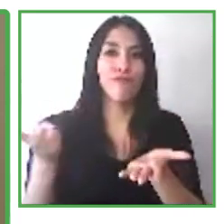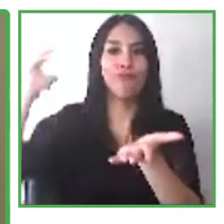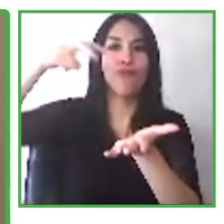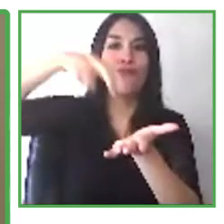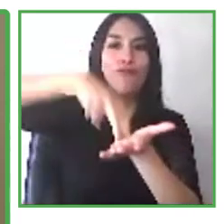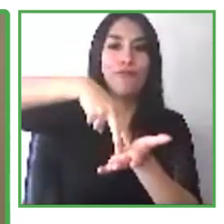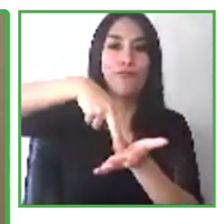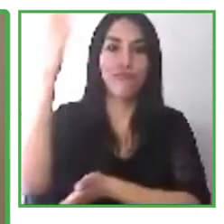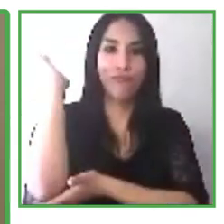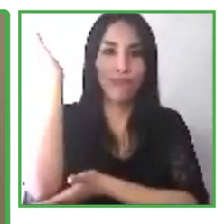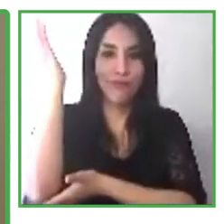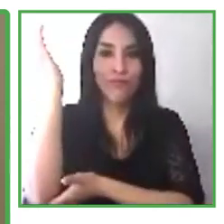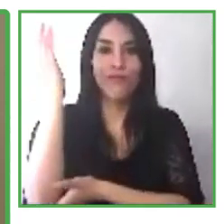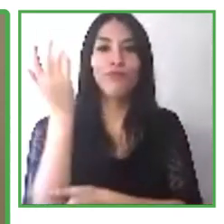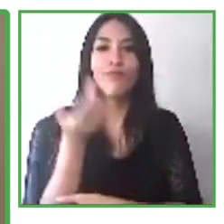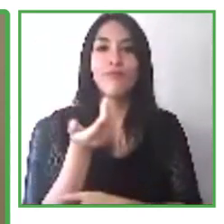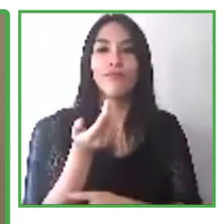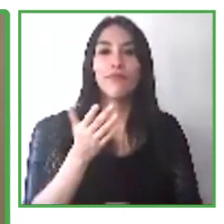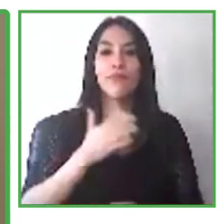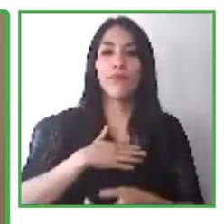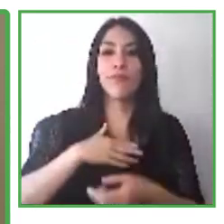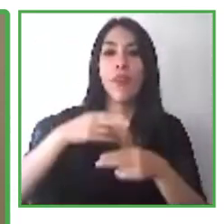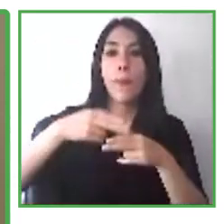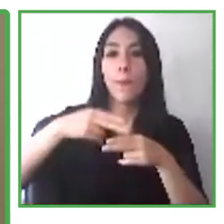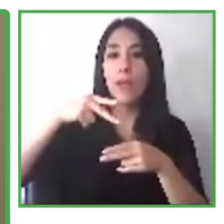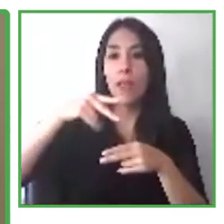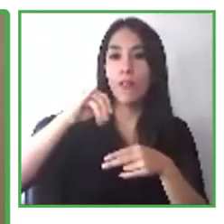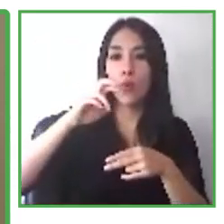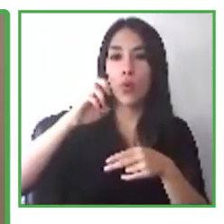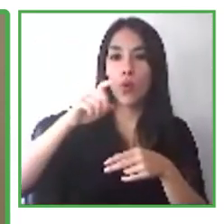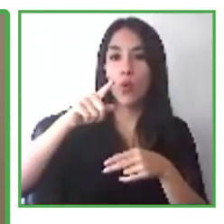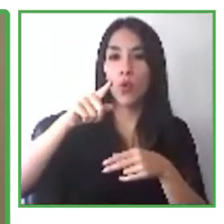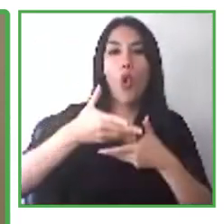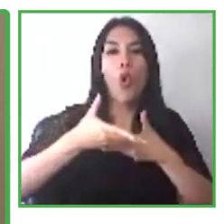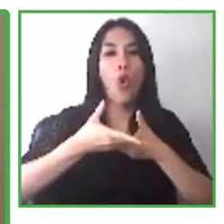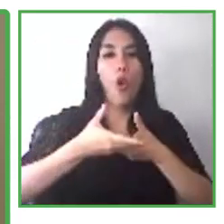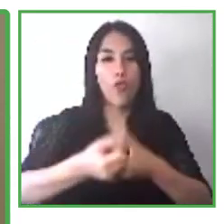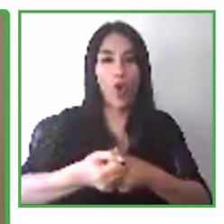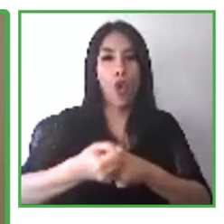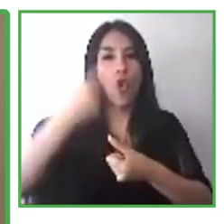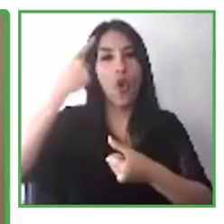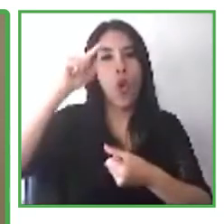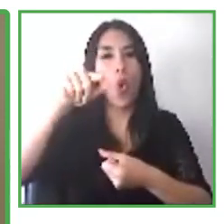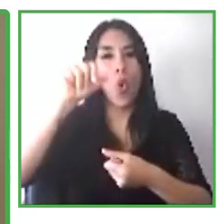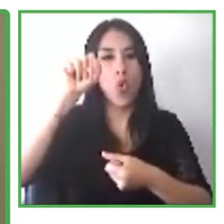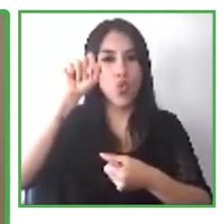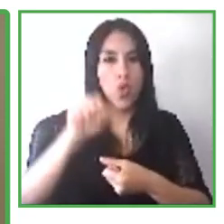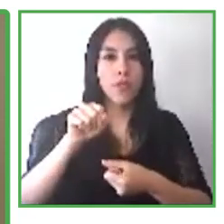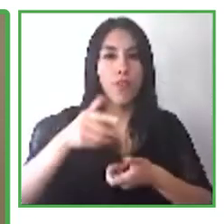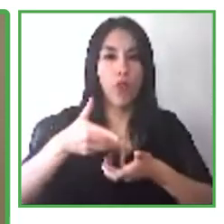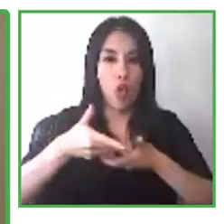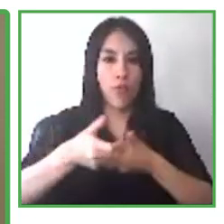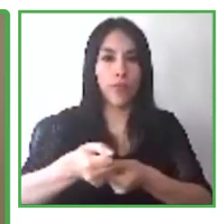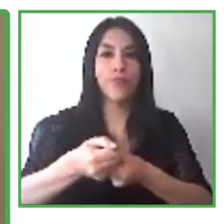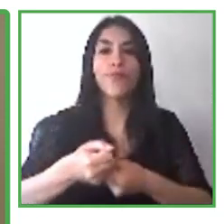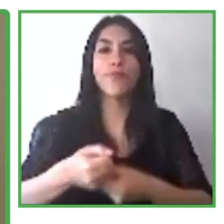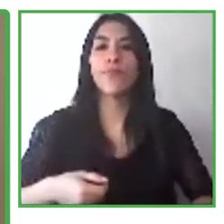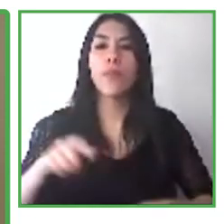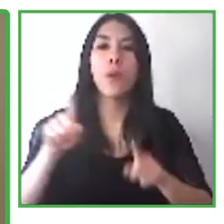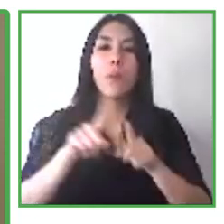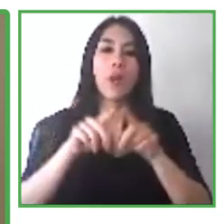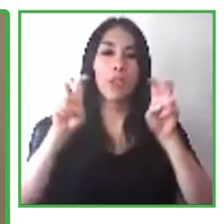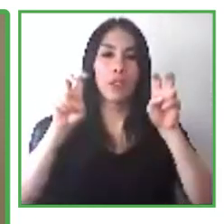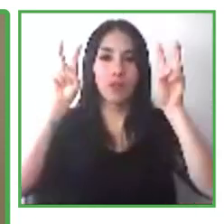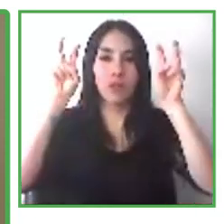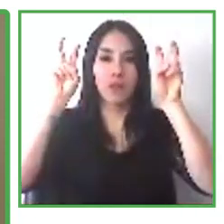This day, we have the honor of talking to you about a very special project for the Trust for the Americas, Boyd at Bee